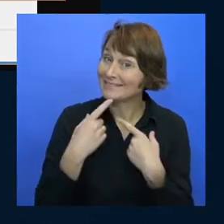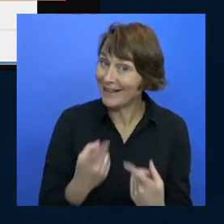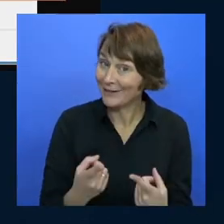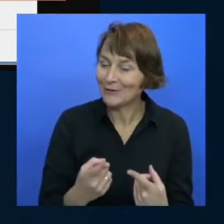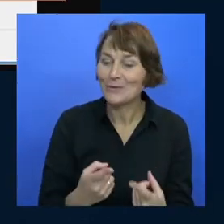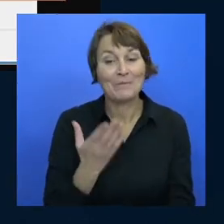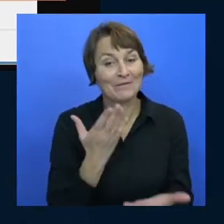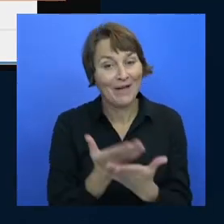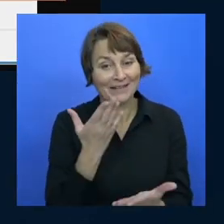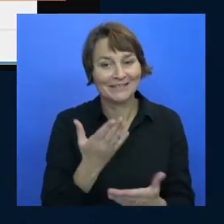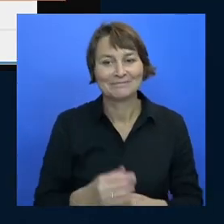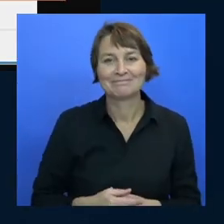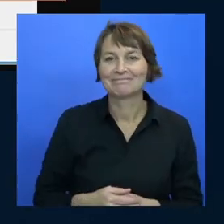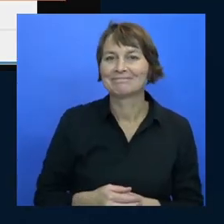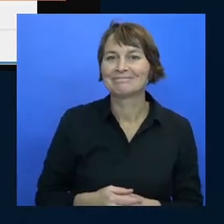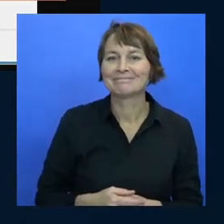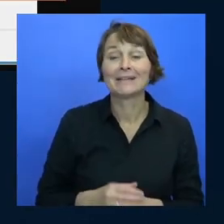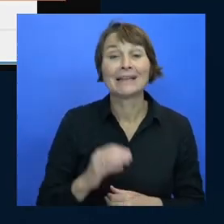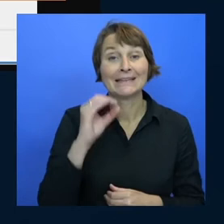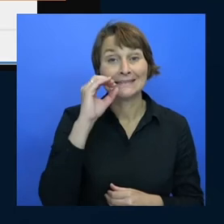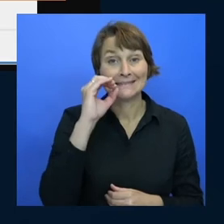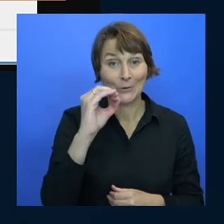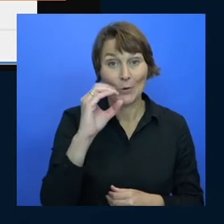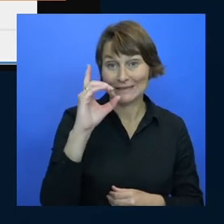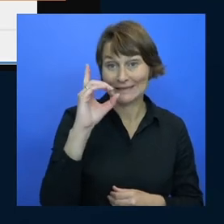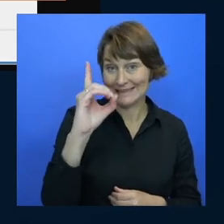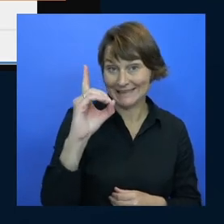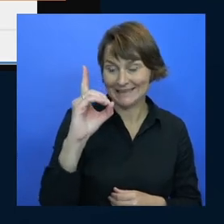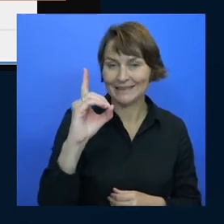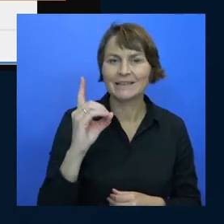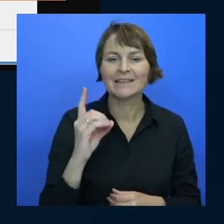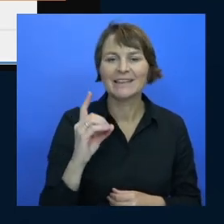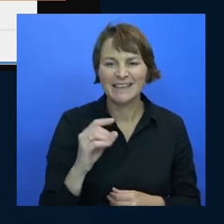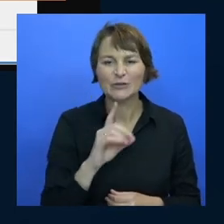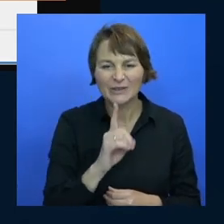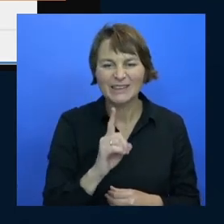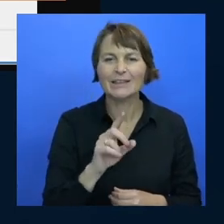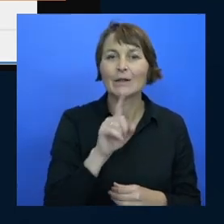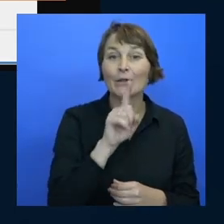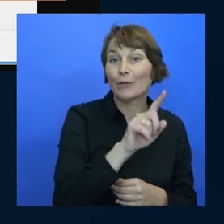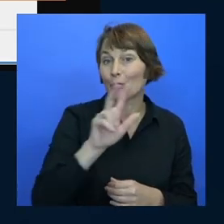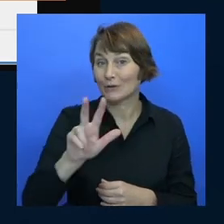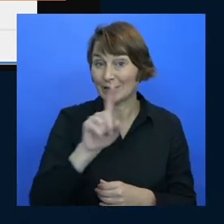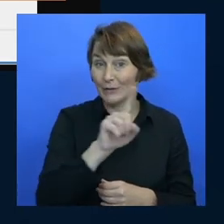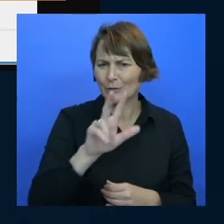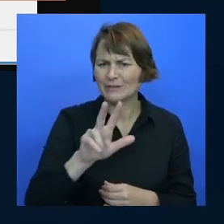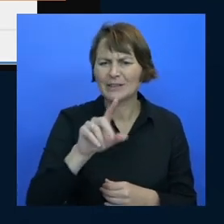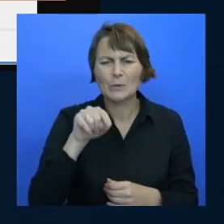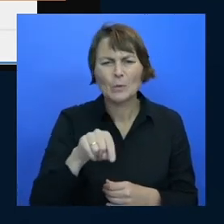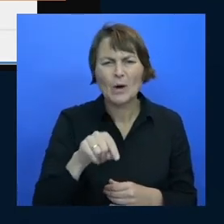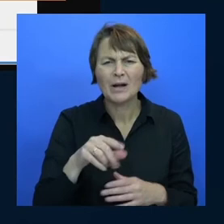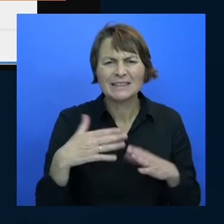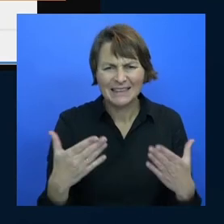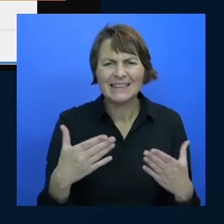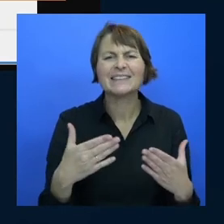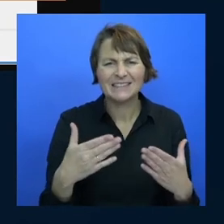zero d is uh 13 which is a carriage return that we do all the time you might